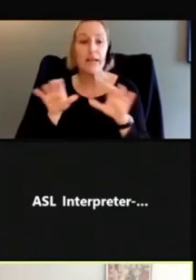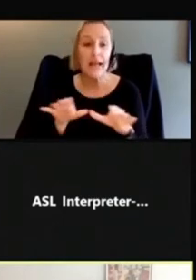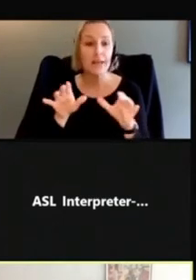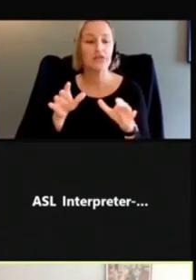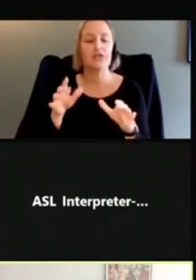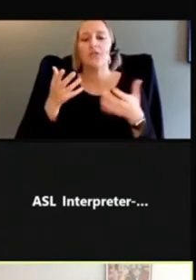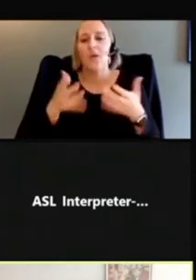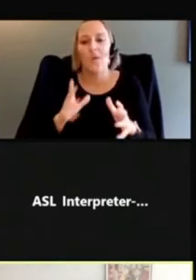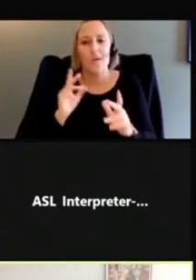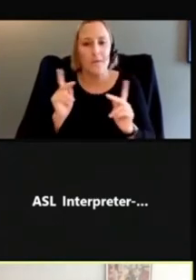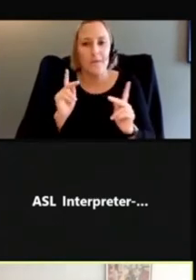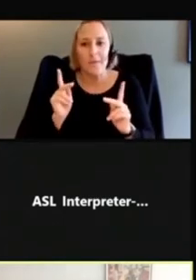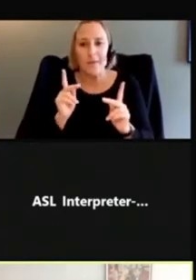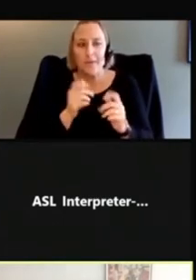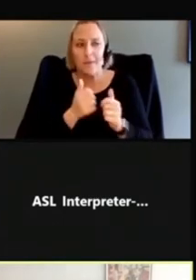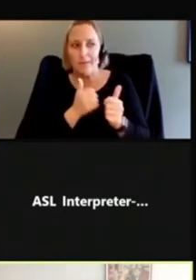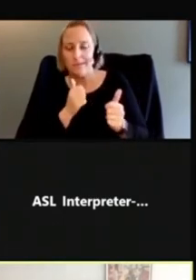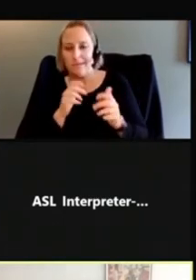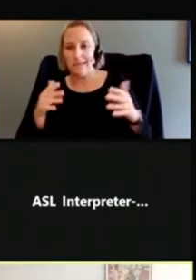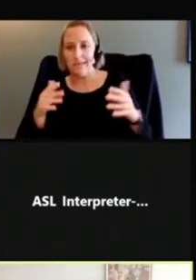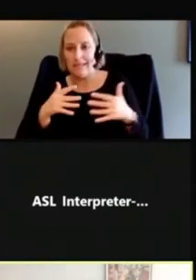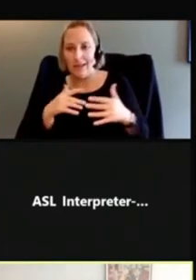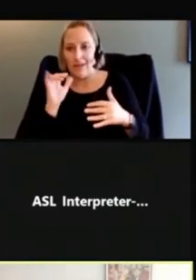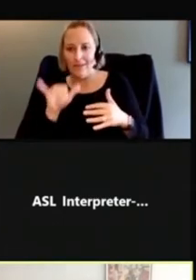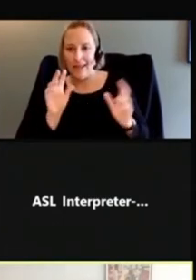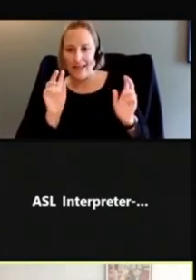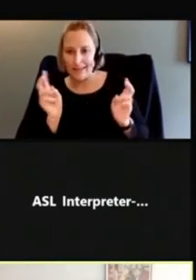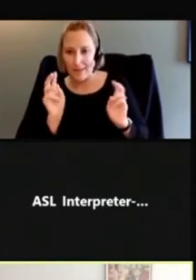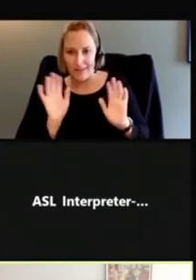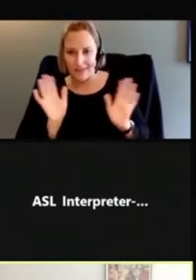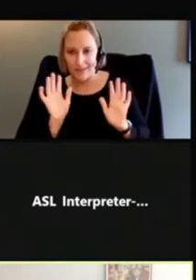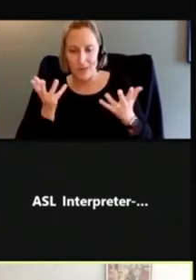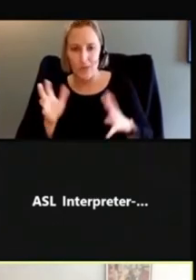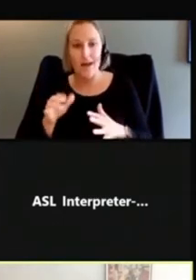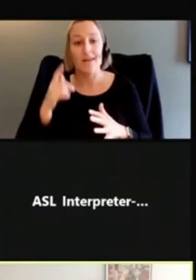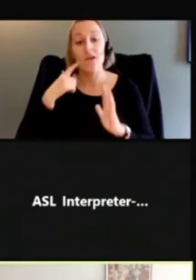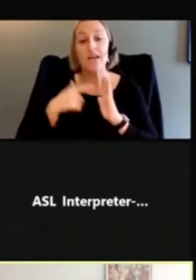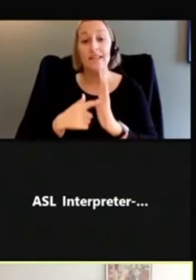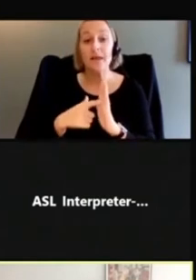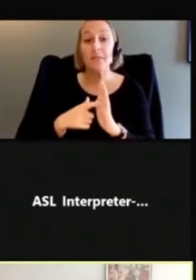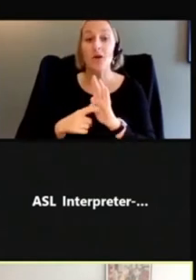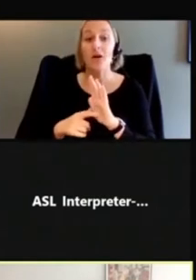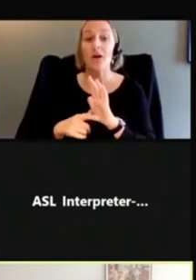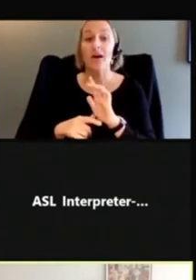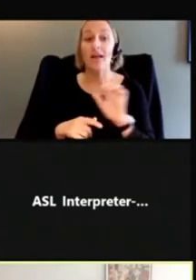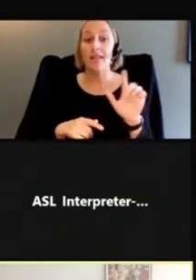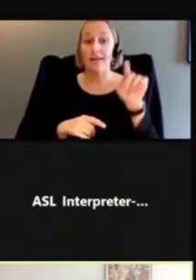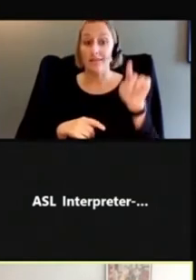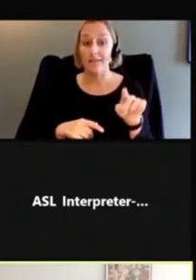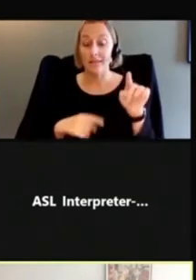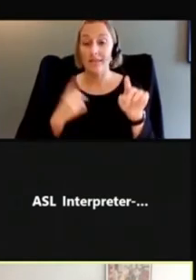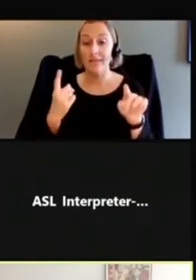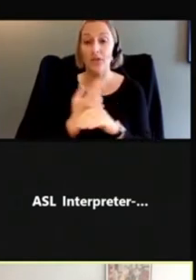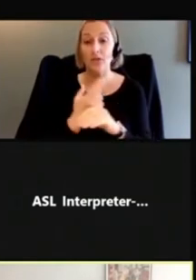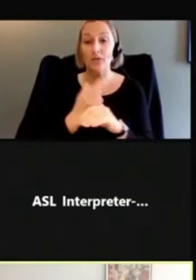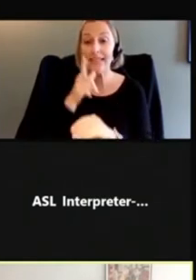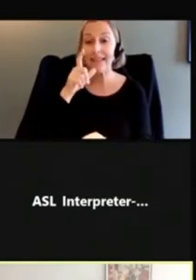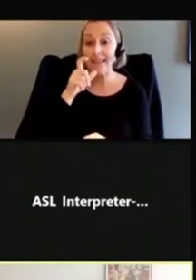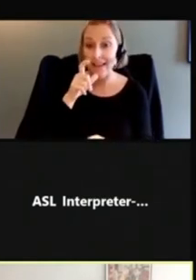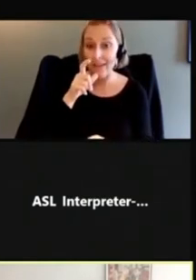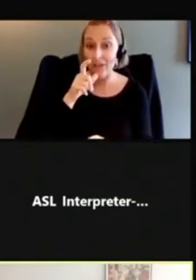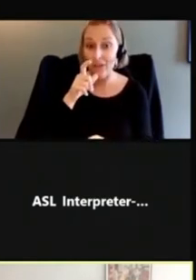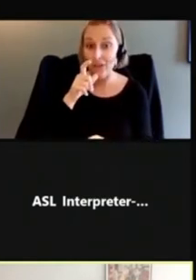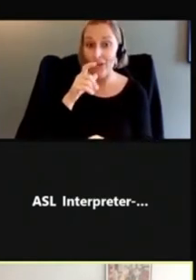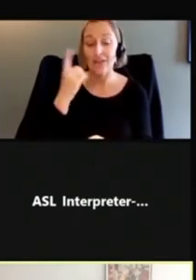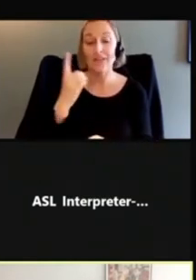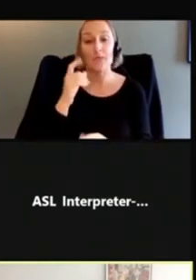people away from the topic that we want them to learn about. So, for example, here we have a person using an inhaler, we have